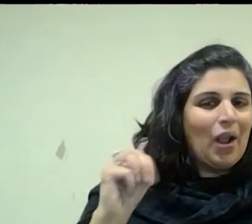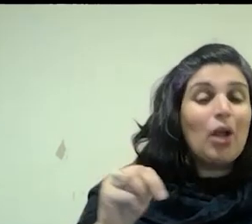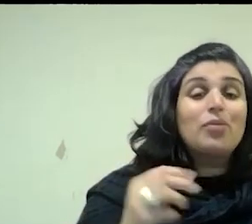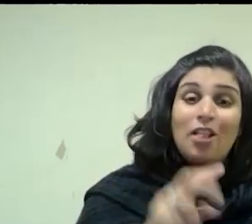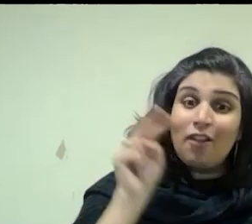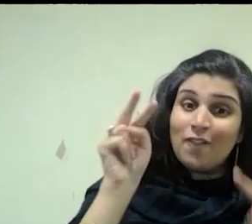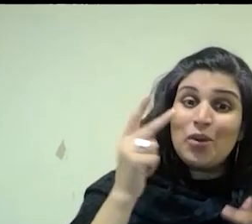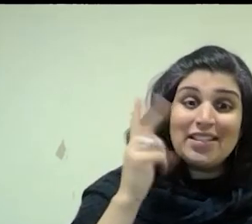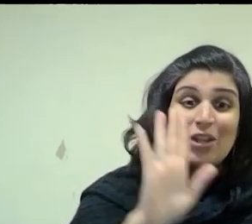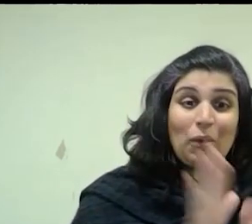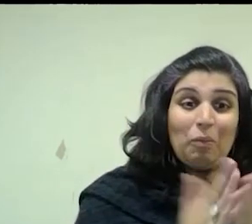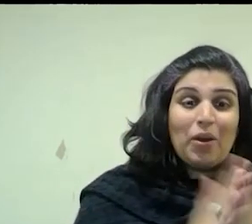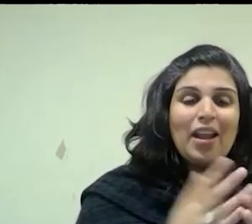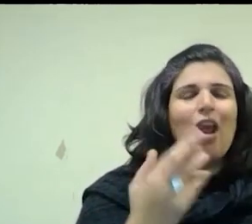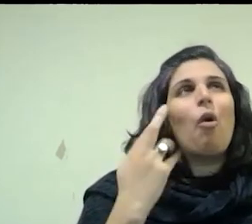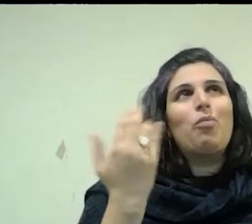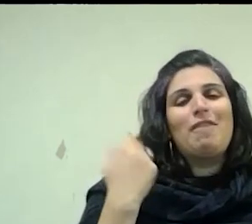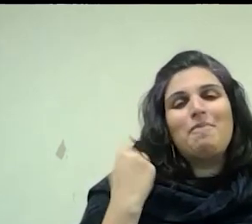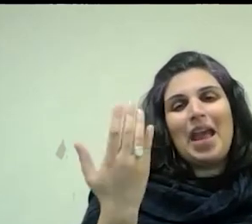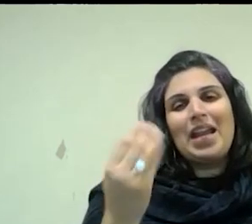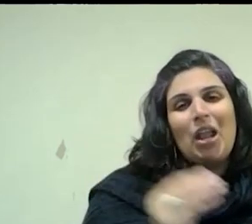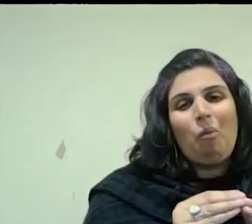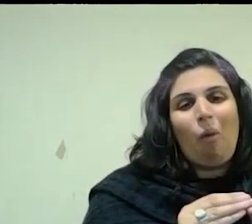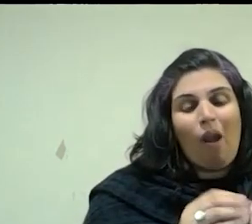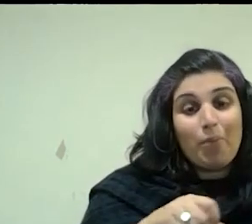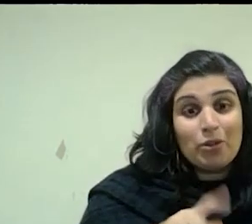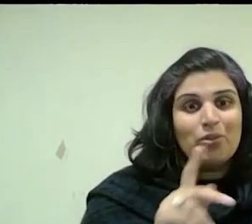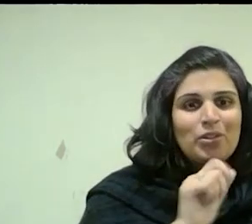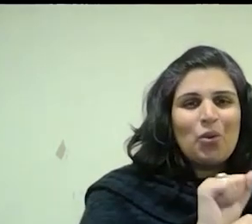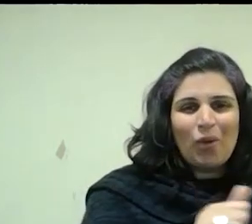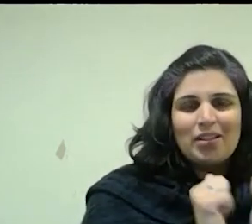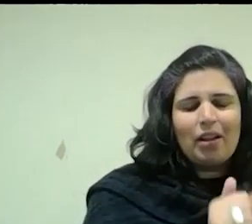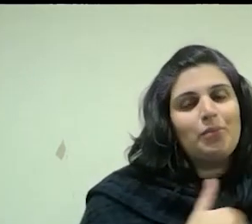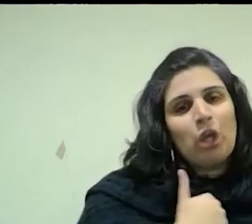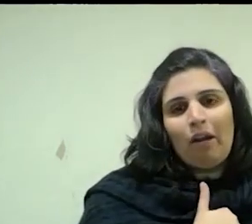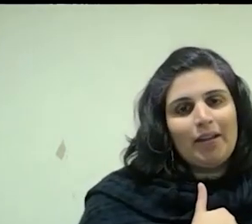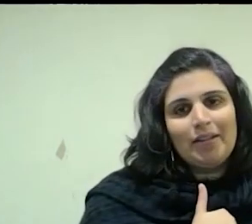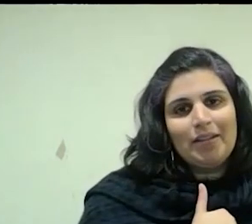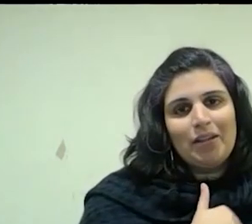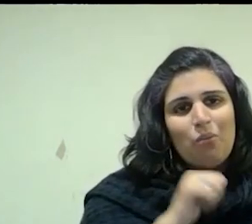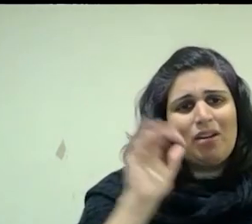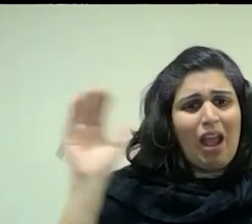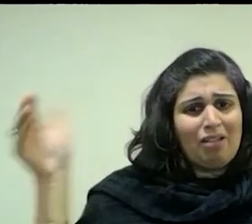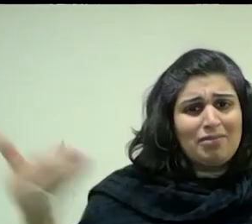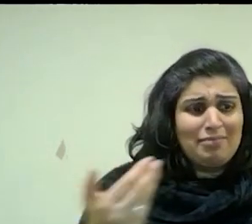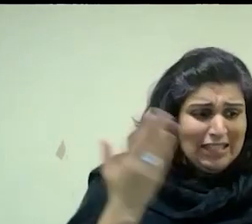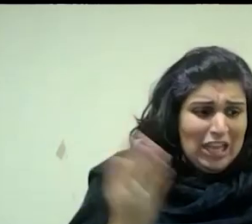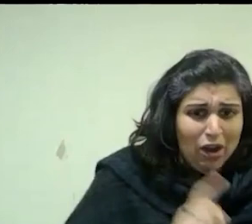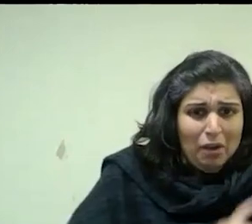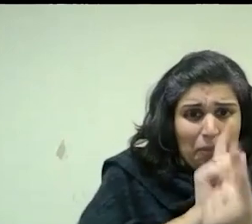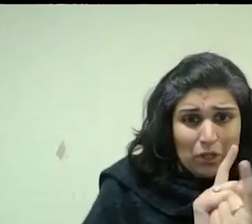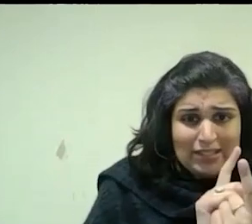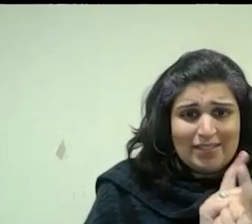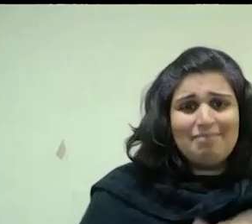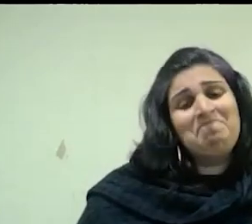it and I hope there are many more chances to work together. I just am sorry that we are not welcoming you here in Portland. So we'll